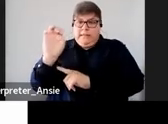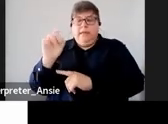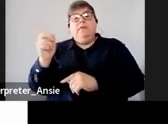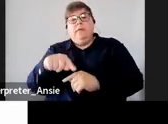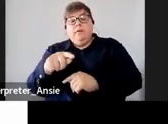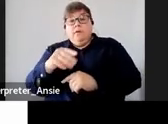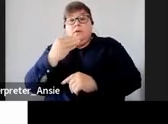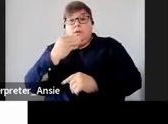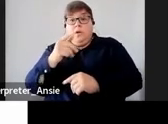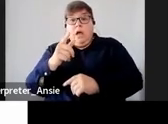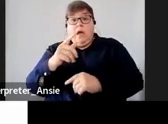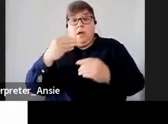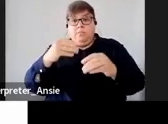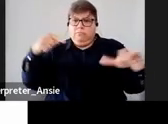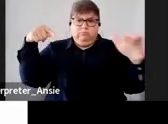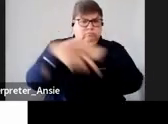liquidated companies